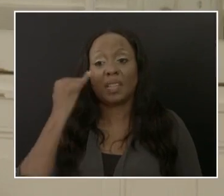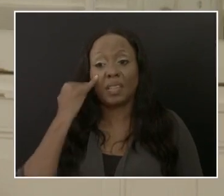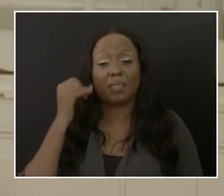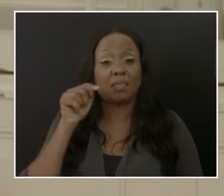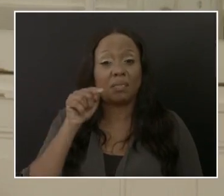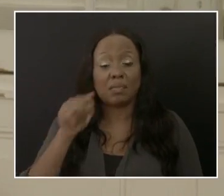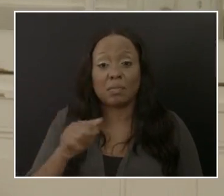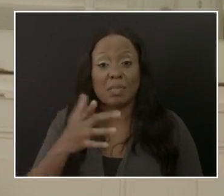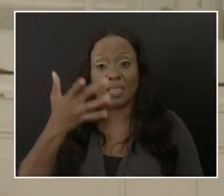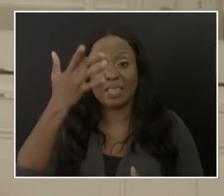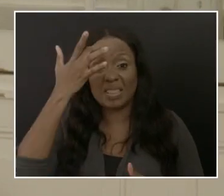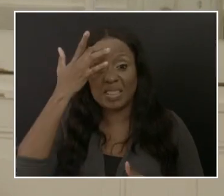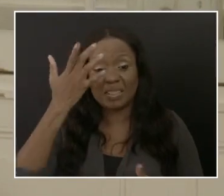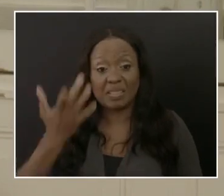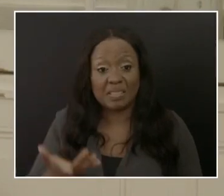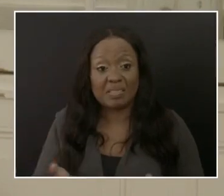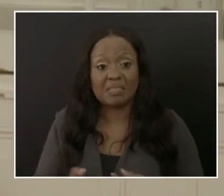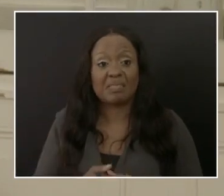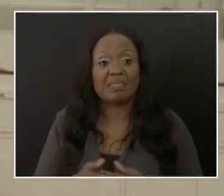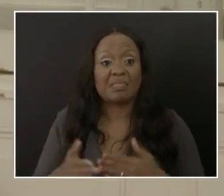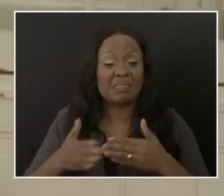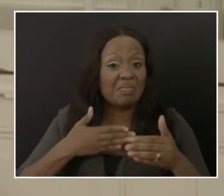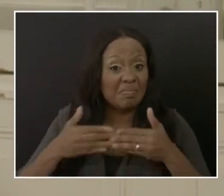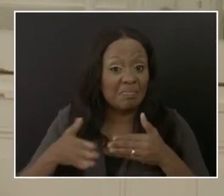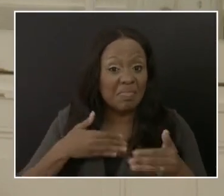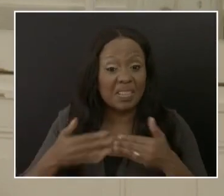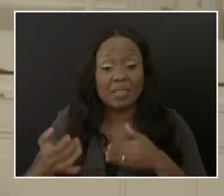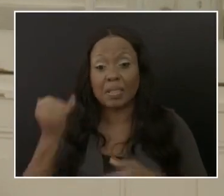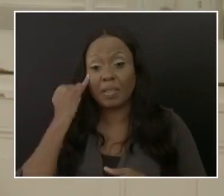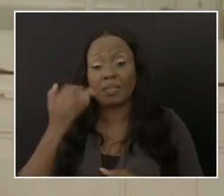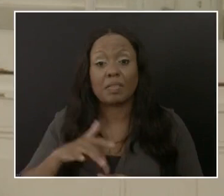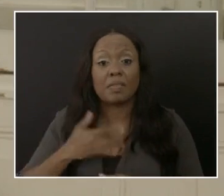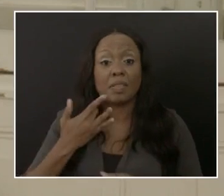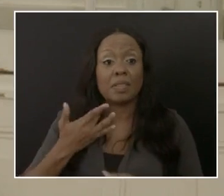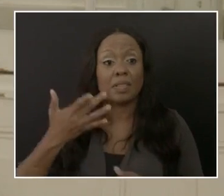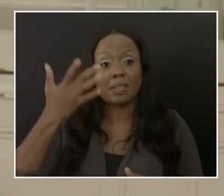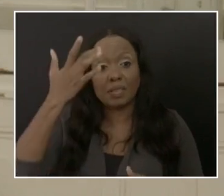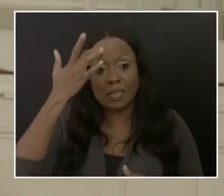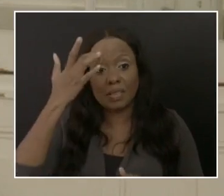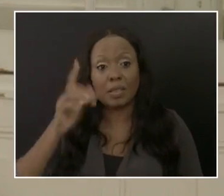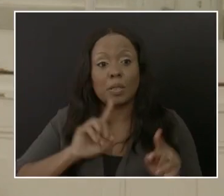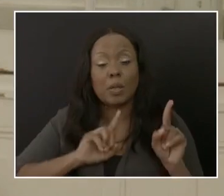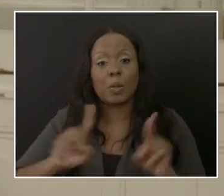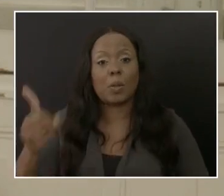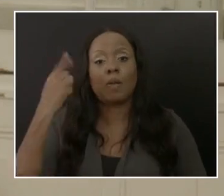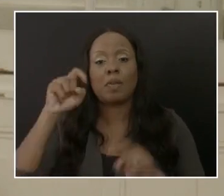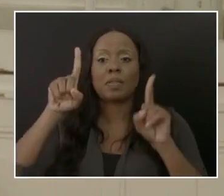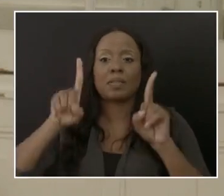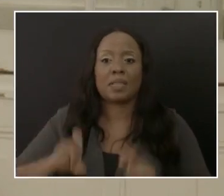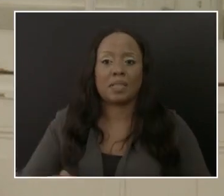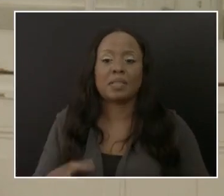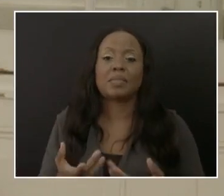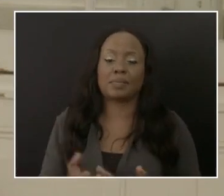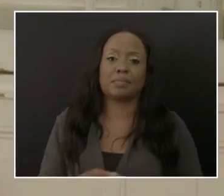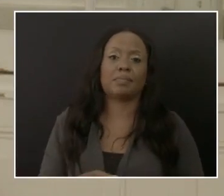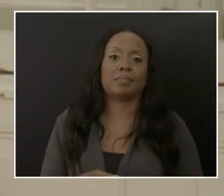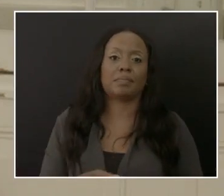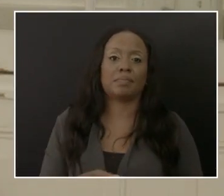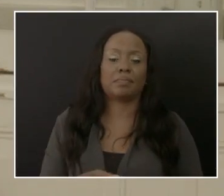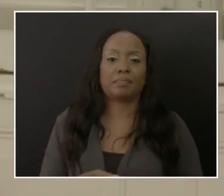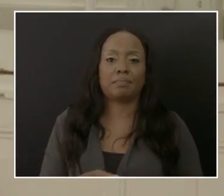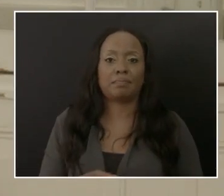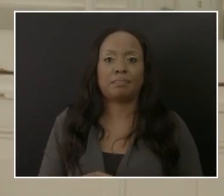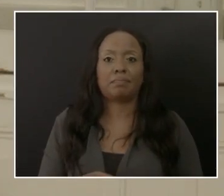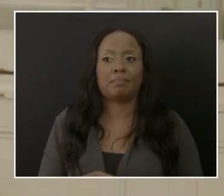regardless of your symptoms, you come to be tested. And that message needs